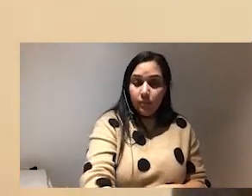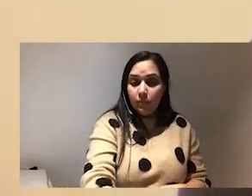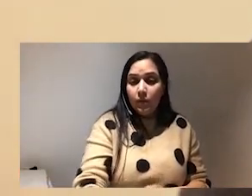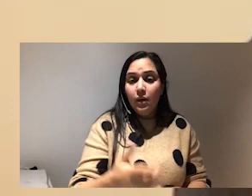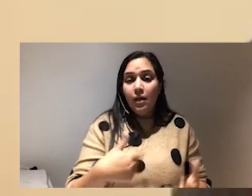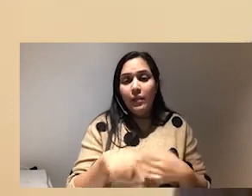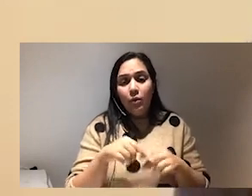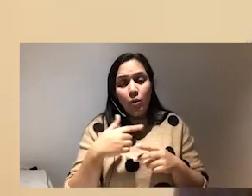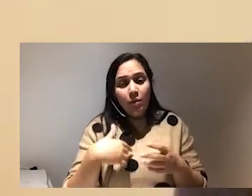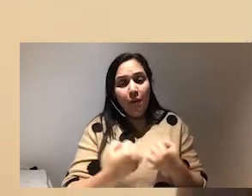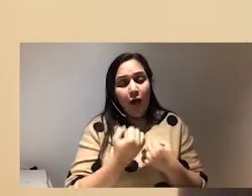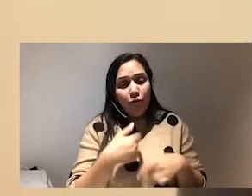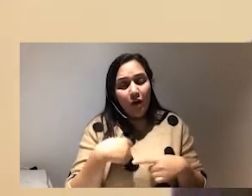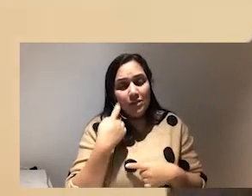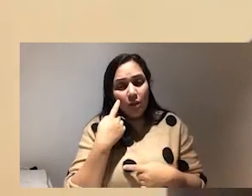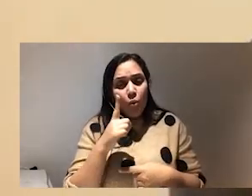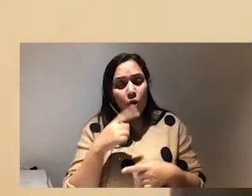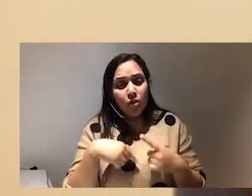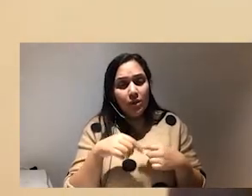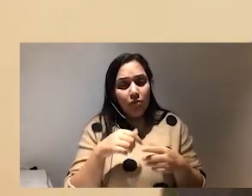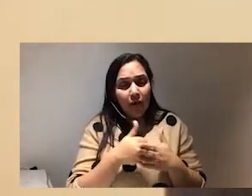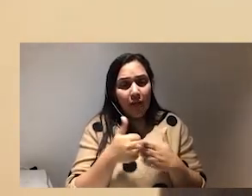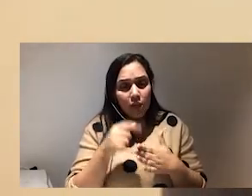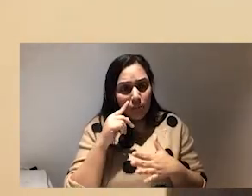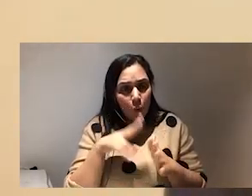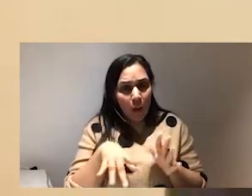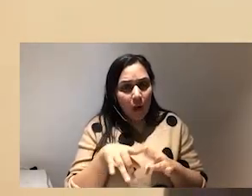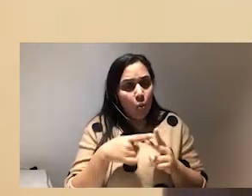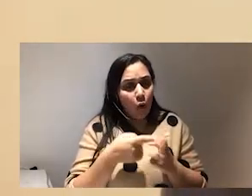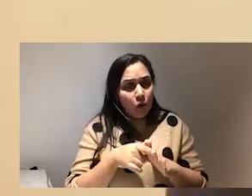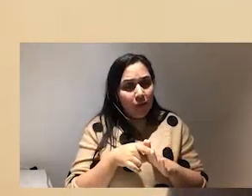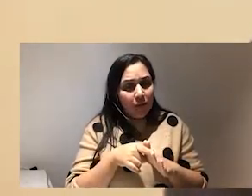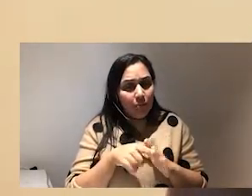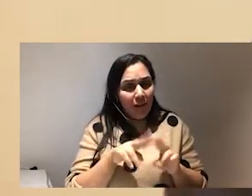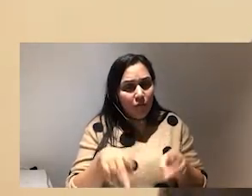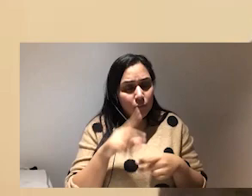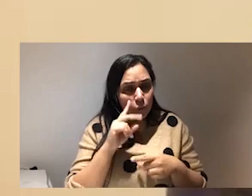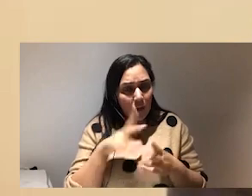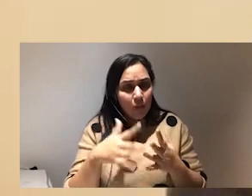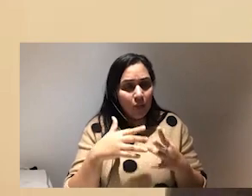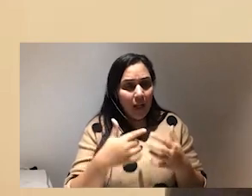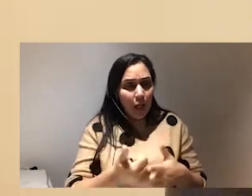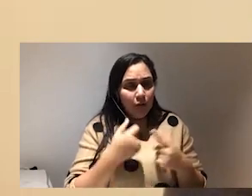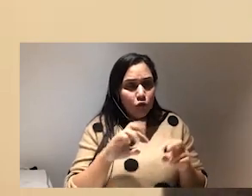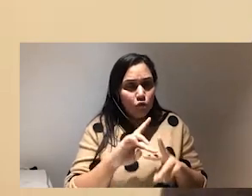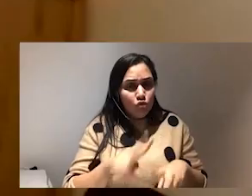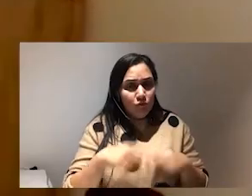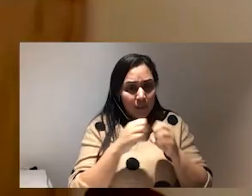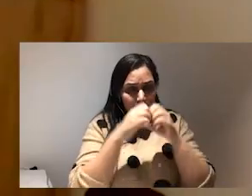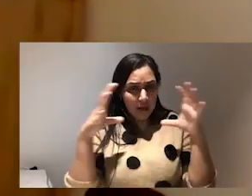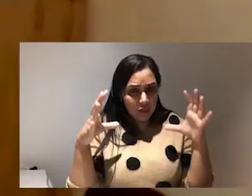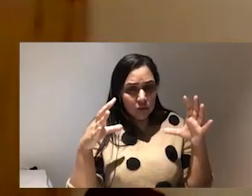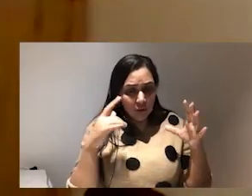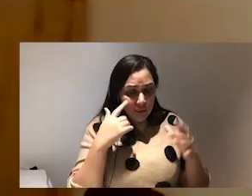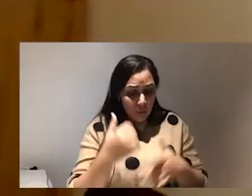be looking like what could regulation be looking like what could the standard be and allowing us to reimagine i think it would be powerful you